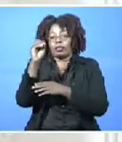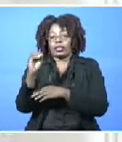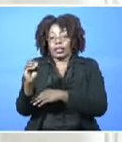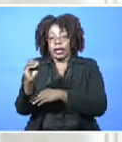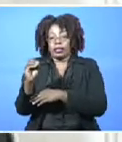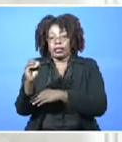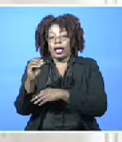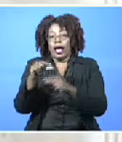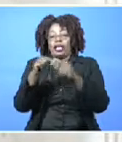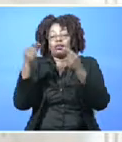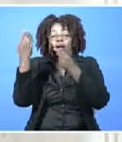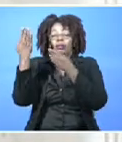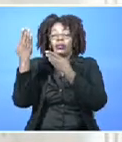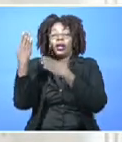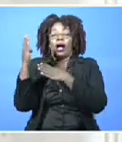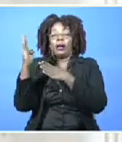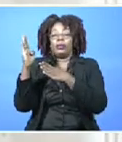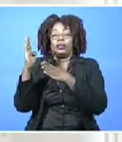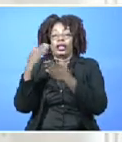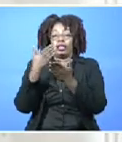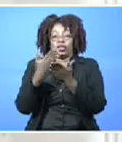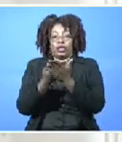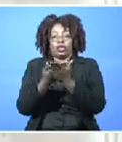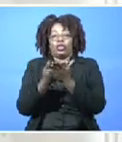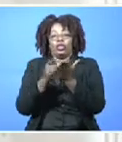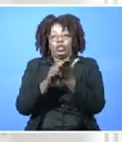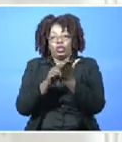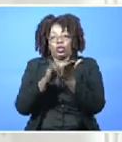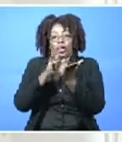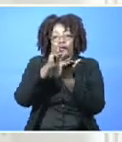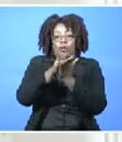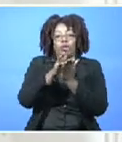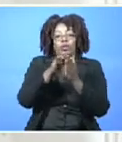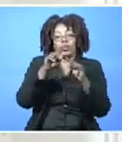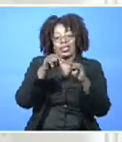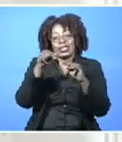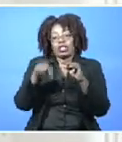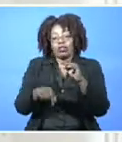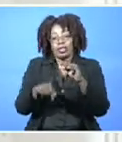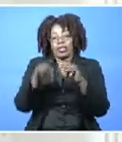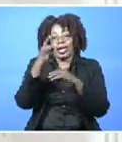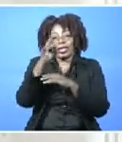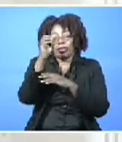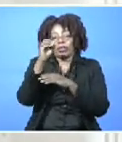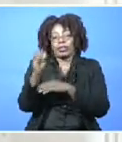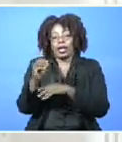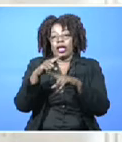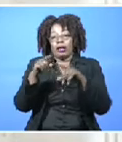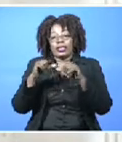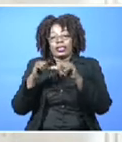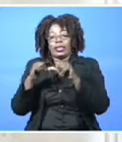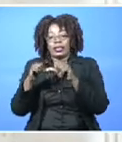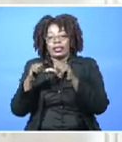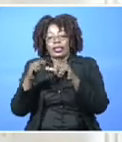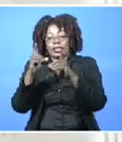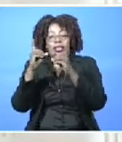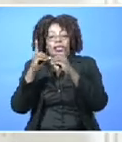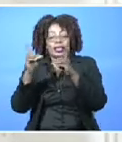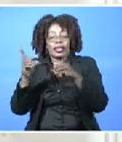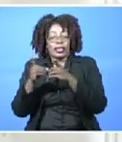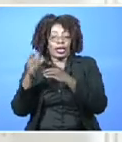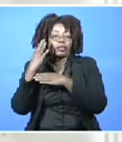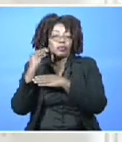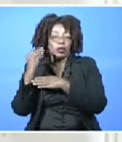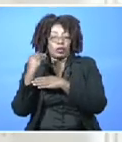Even in Grand Bahama, there was some good news. Air arrivals were down 18 percent, but the destination experienced a 44 percent